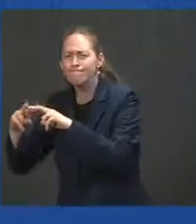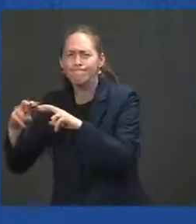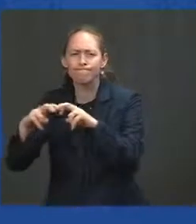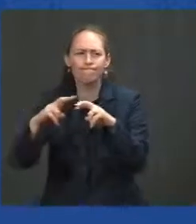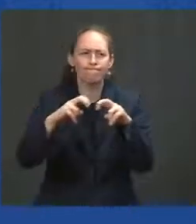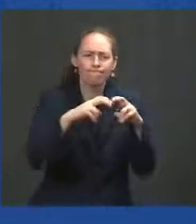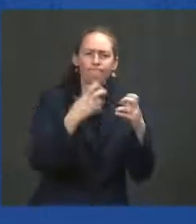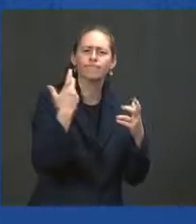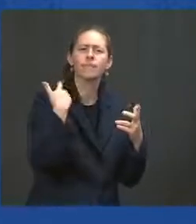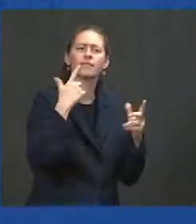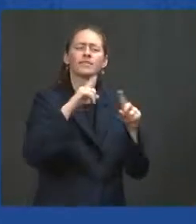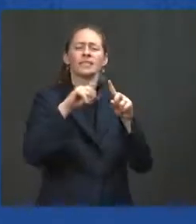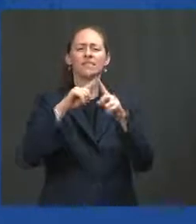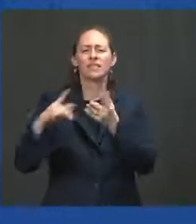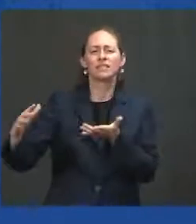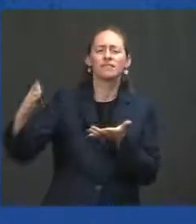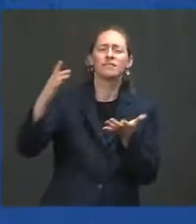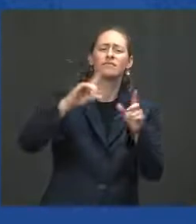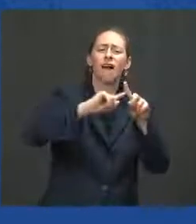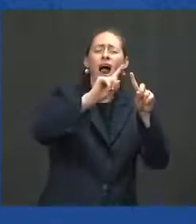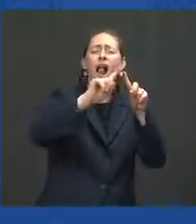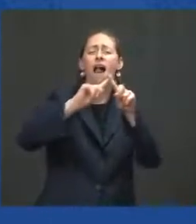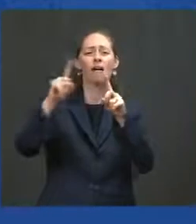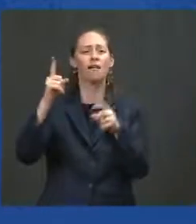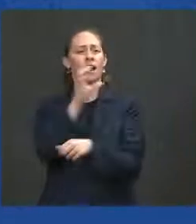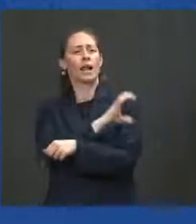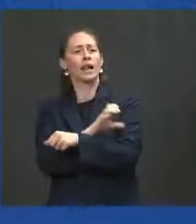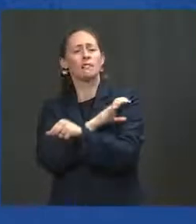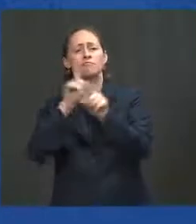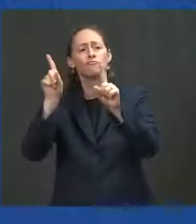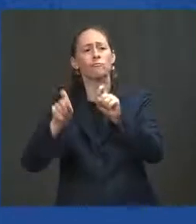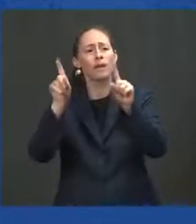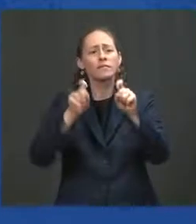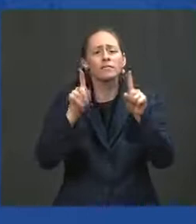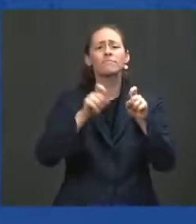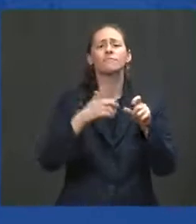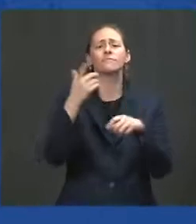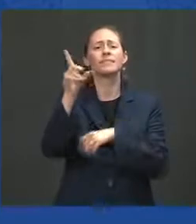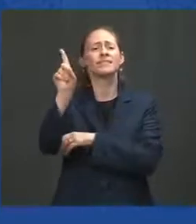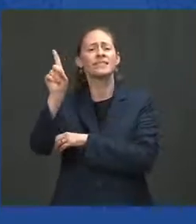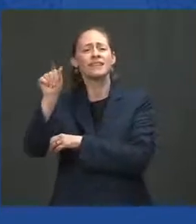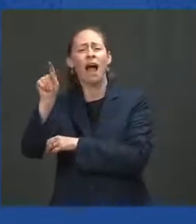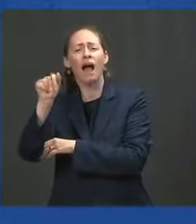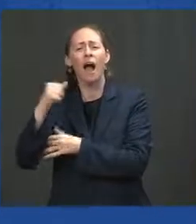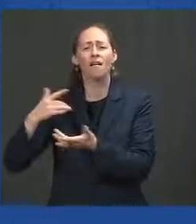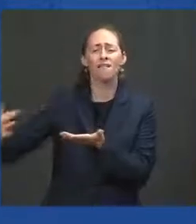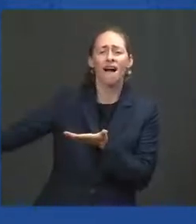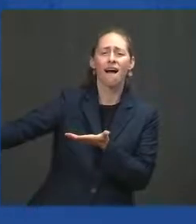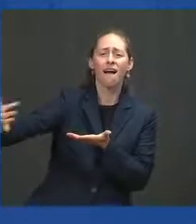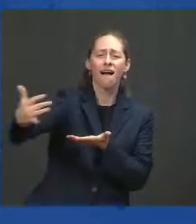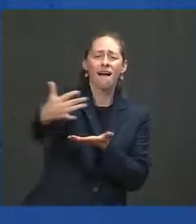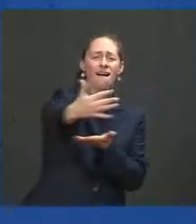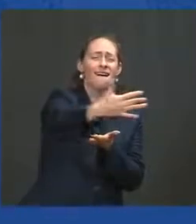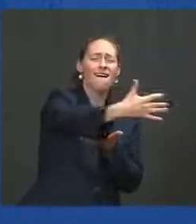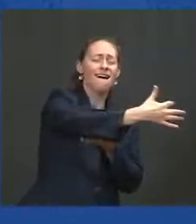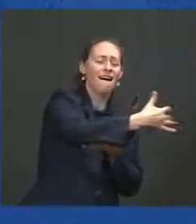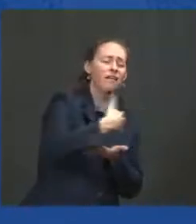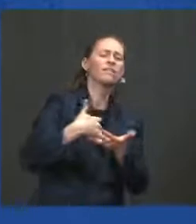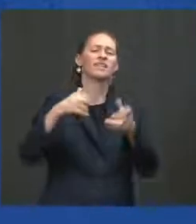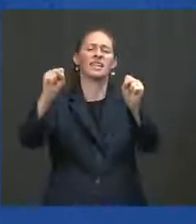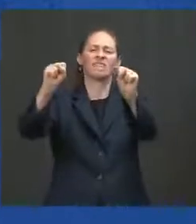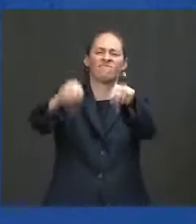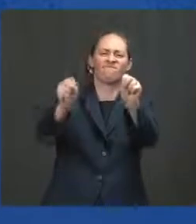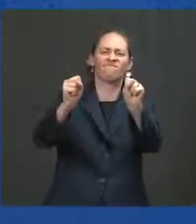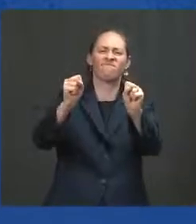the safety and efficiency data, and concluded without question the vaccine was safe and effective for emergency use in December.